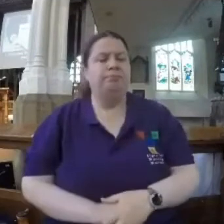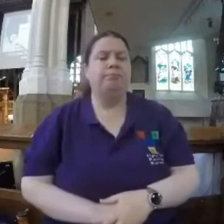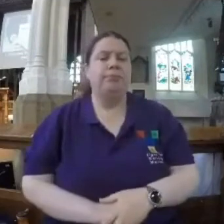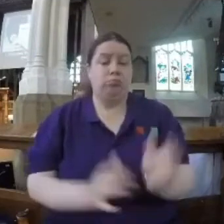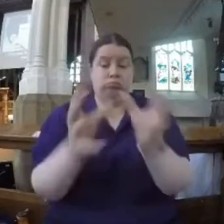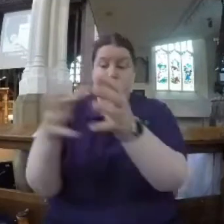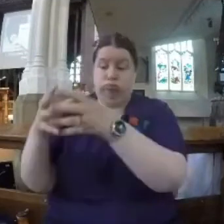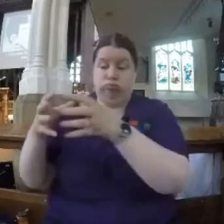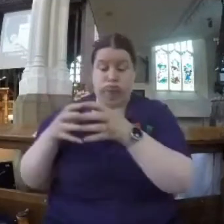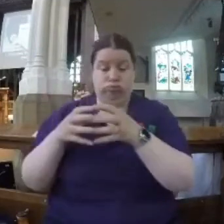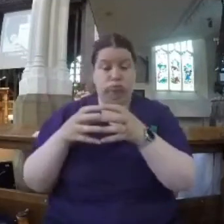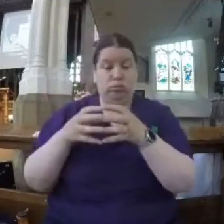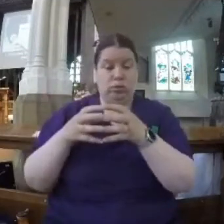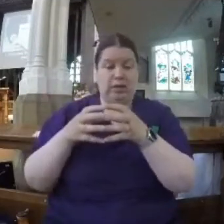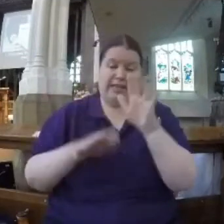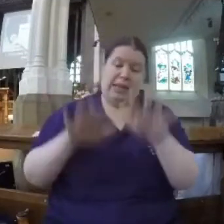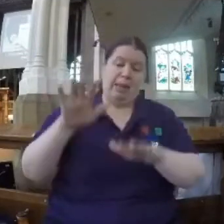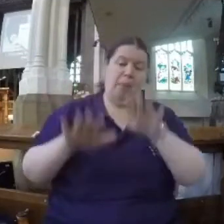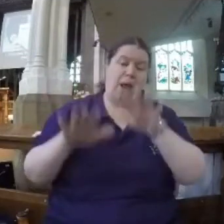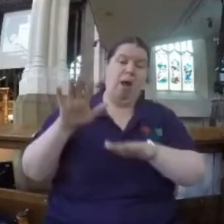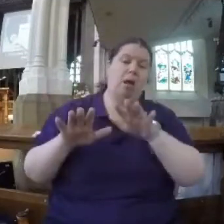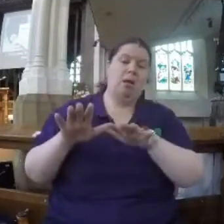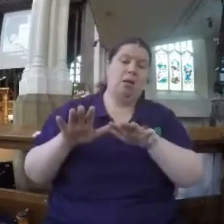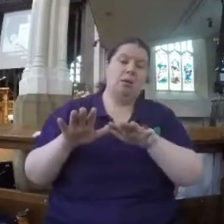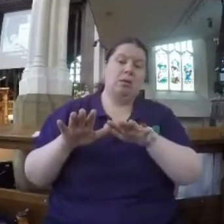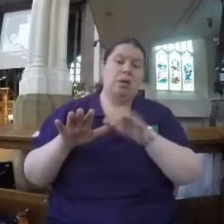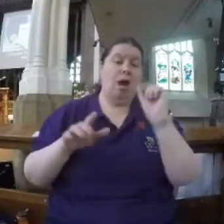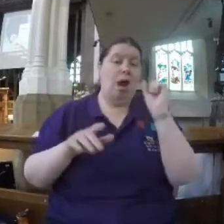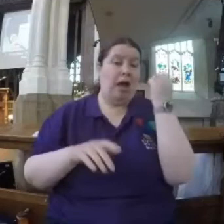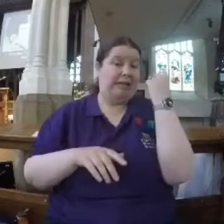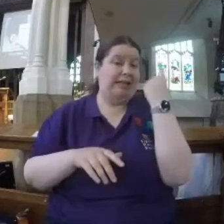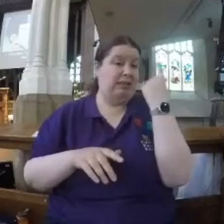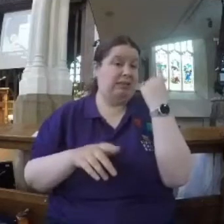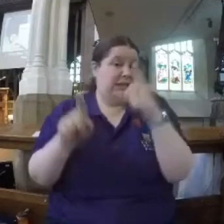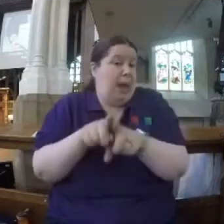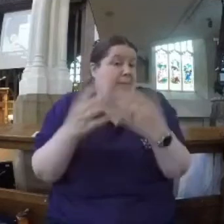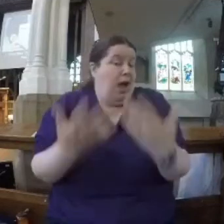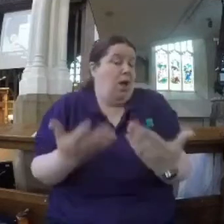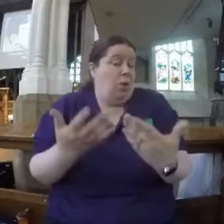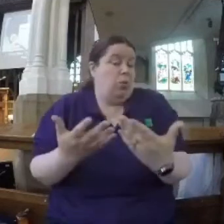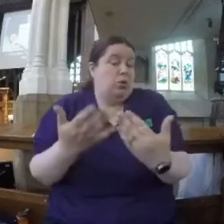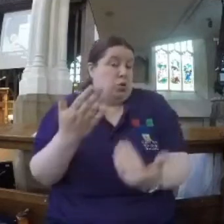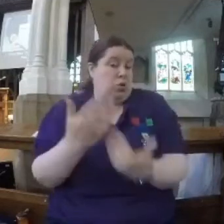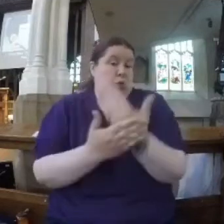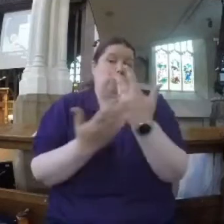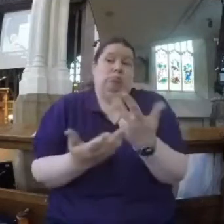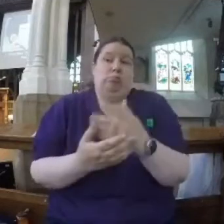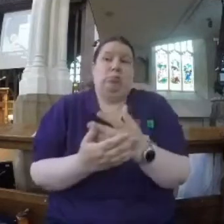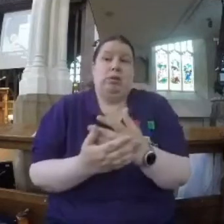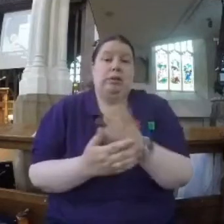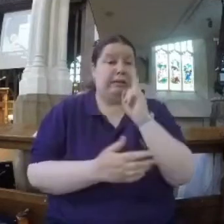three groups, we see similarities with different ideologies around the world today. Militaristic,